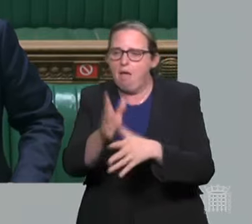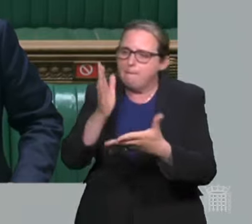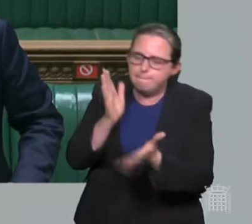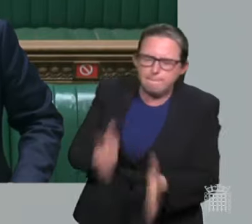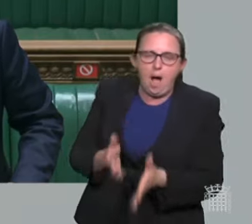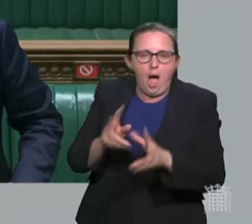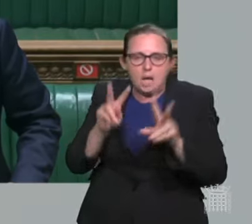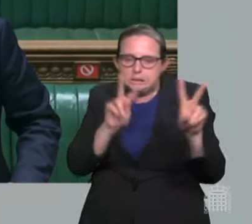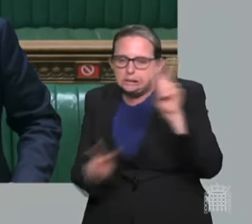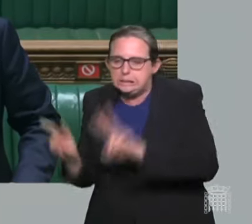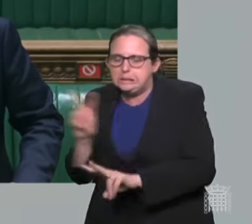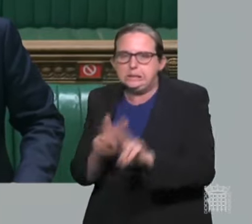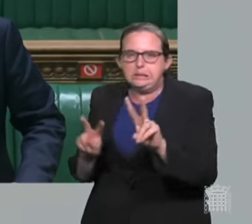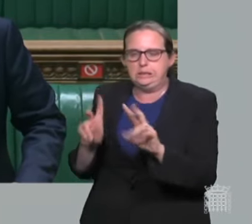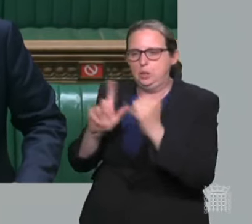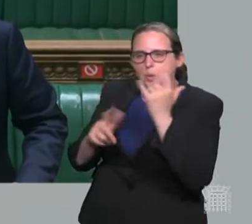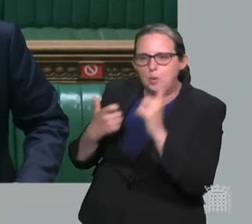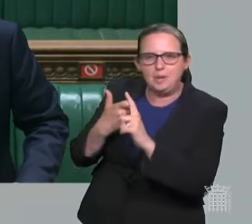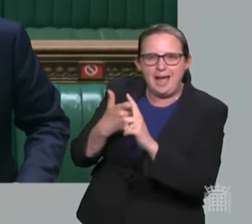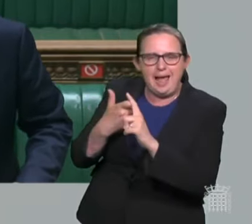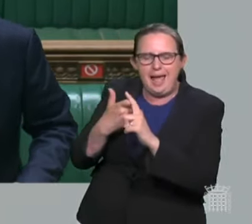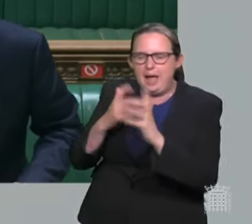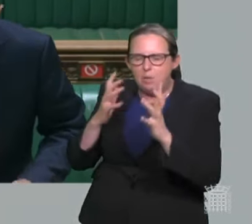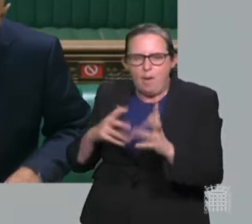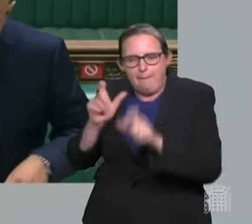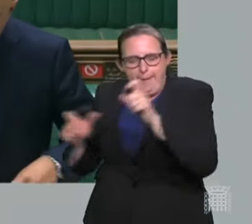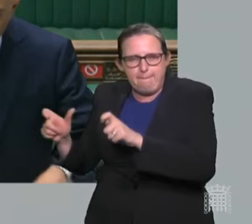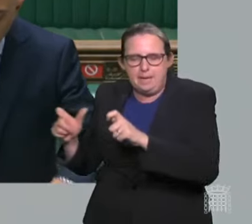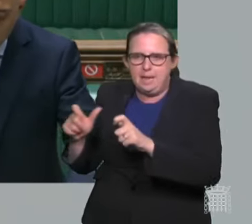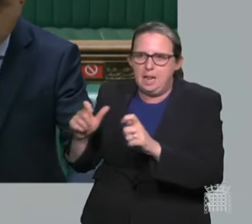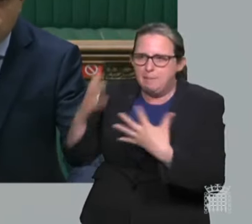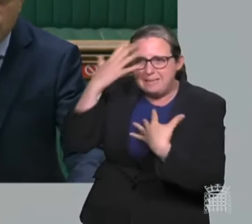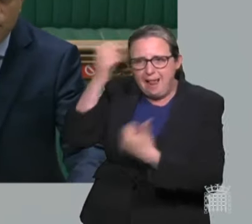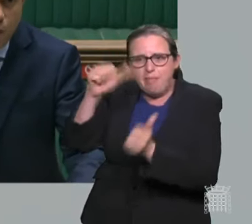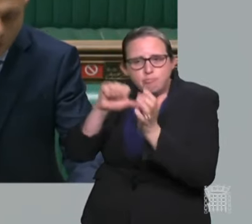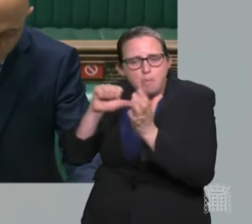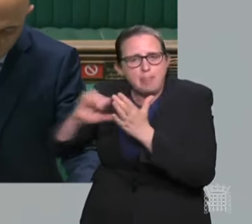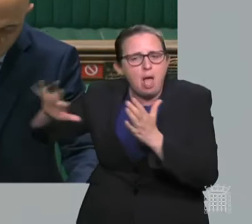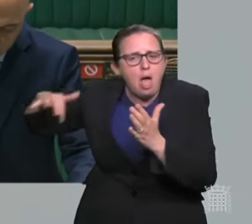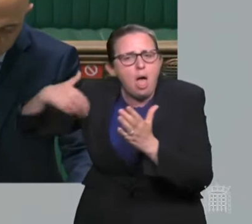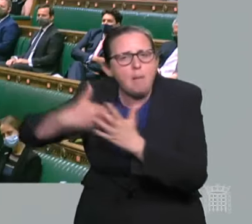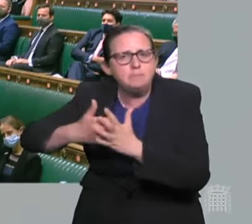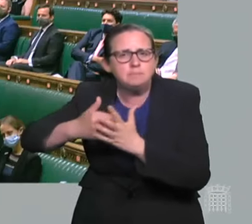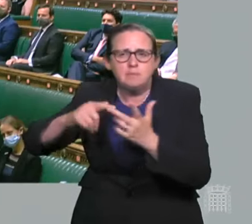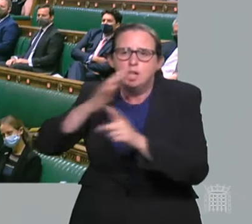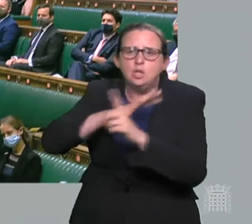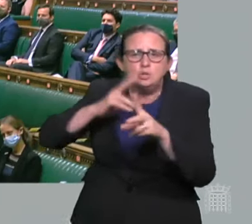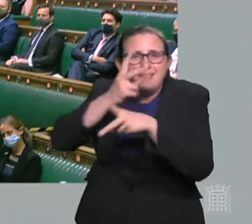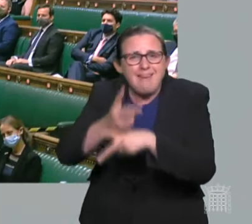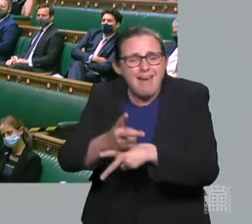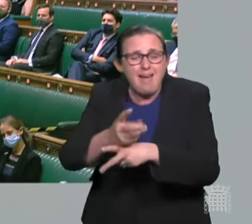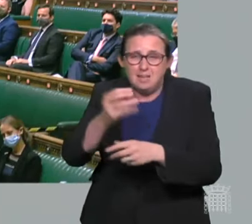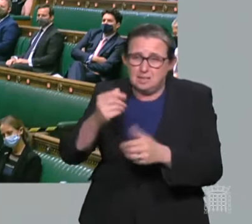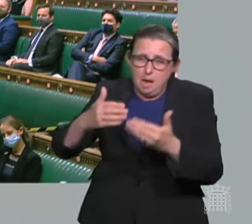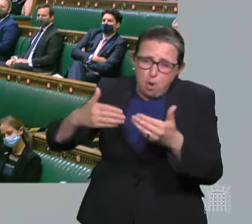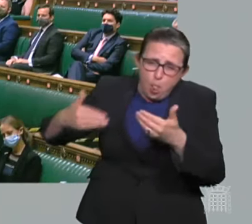we know that we must also address. From mental health to social care to the challenges of long Covid. I am